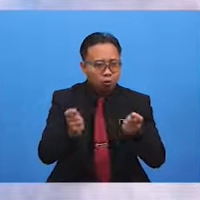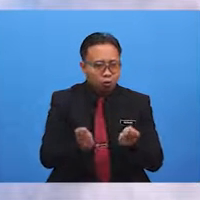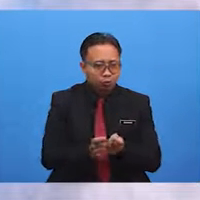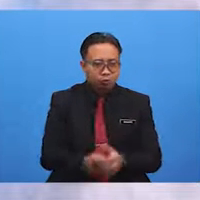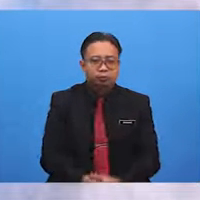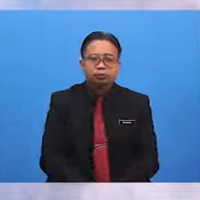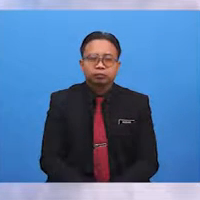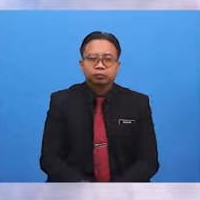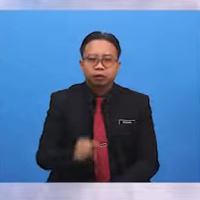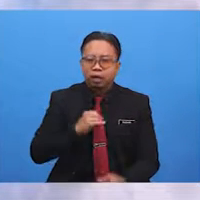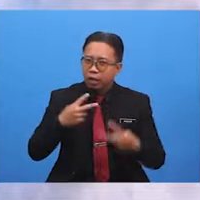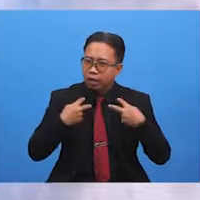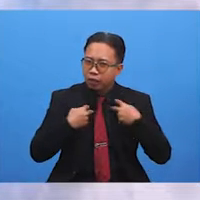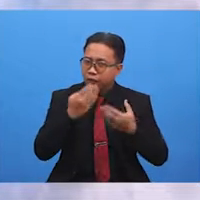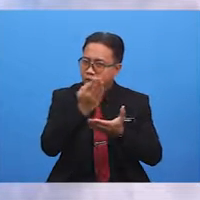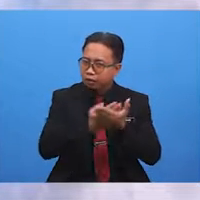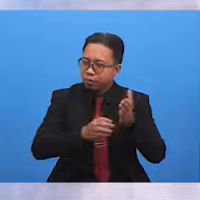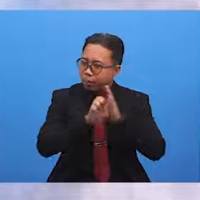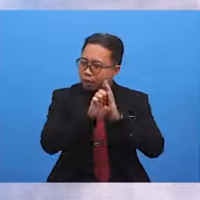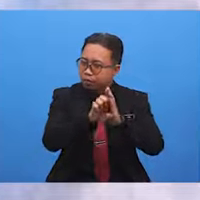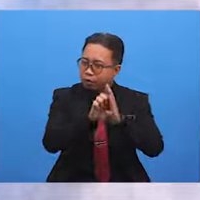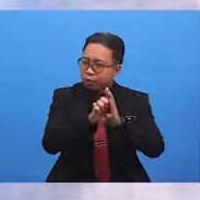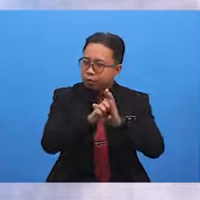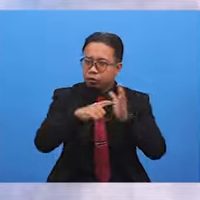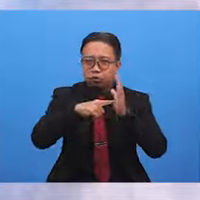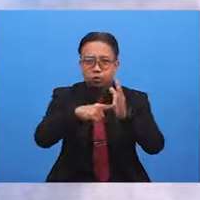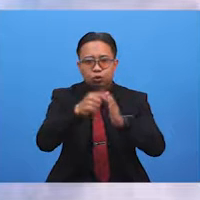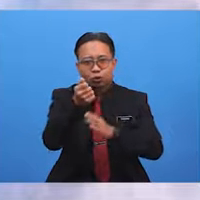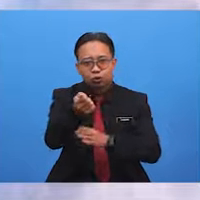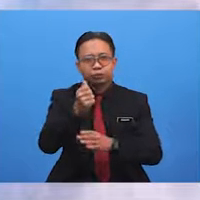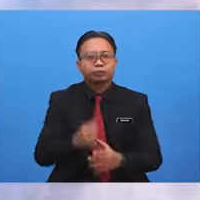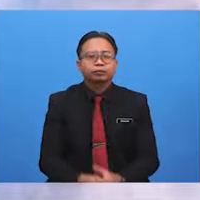I have some examples to show you.